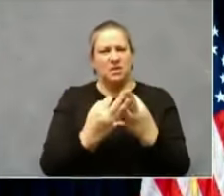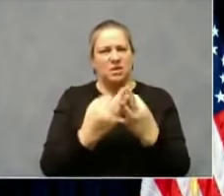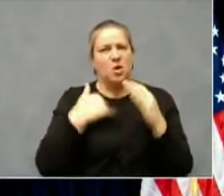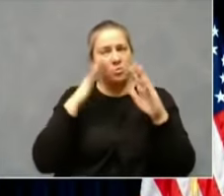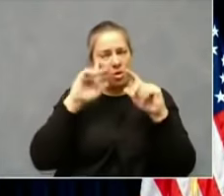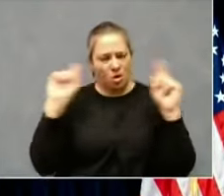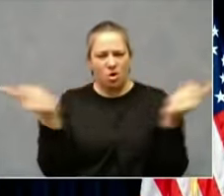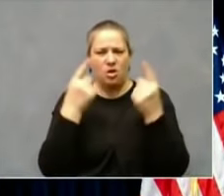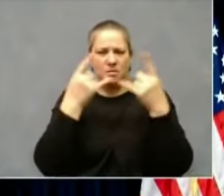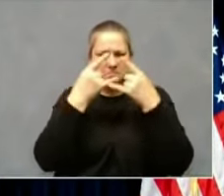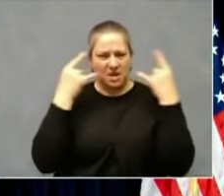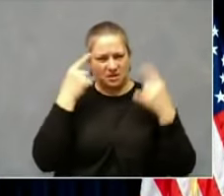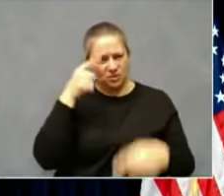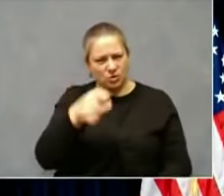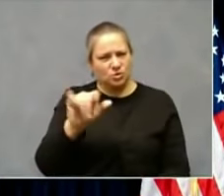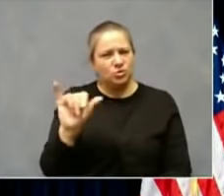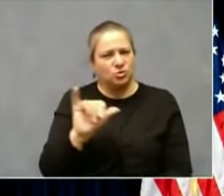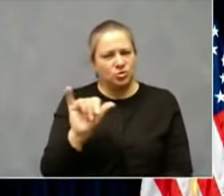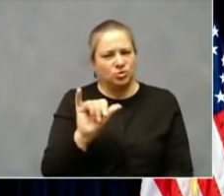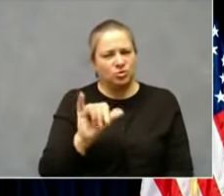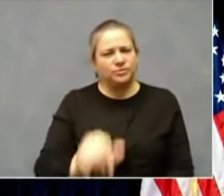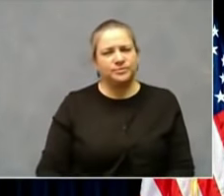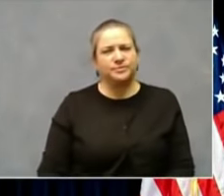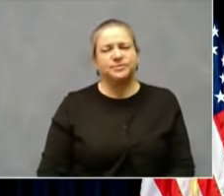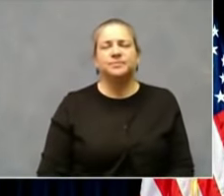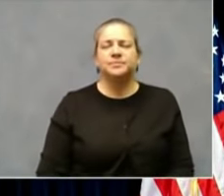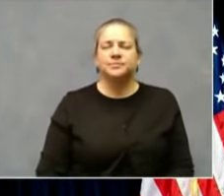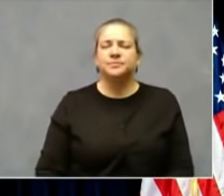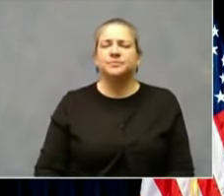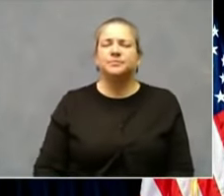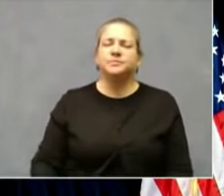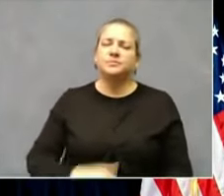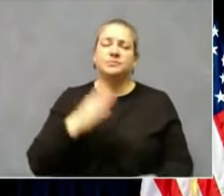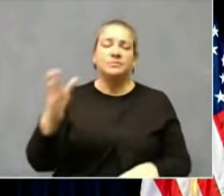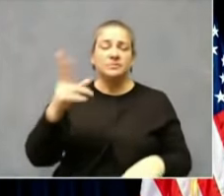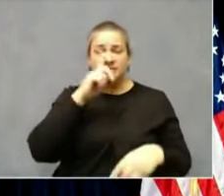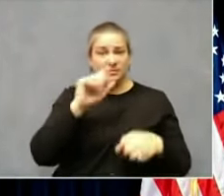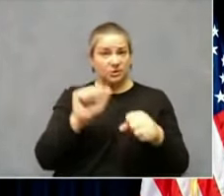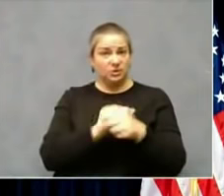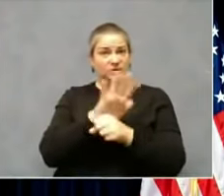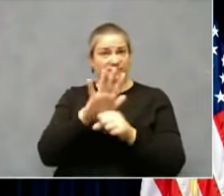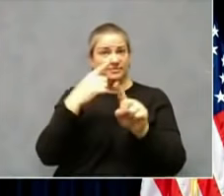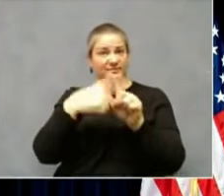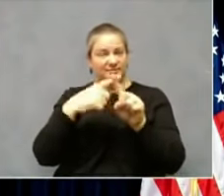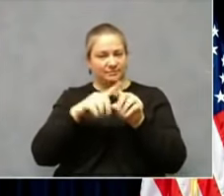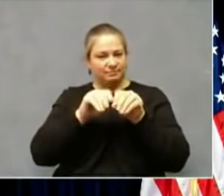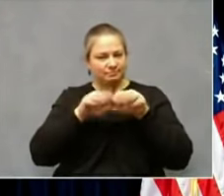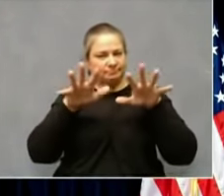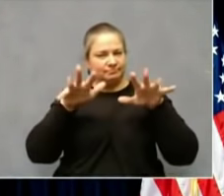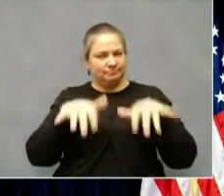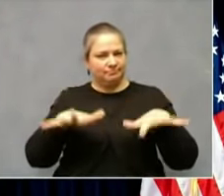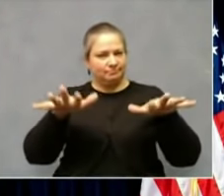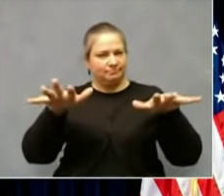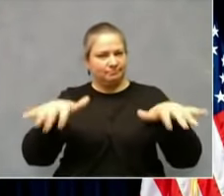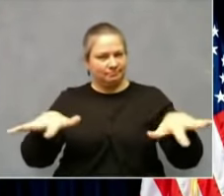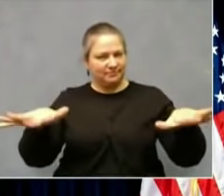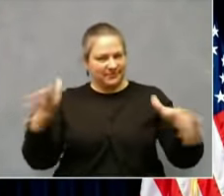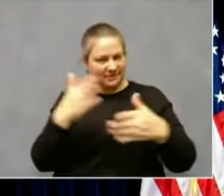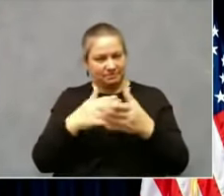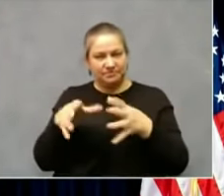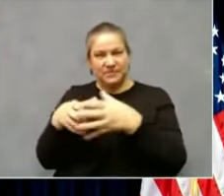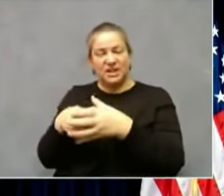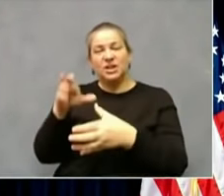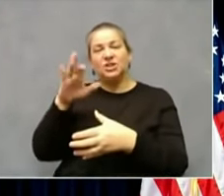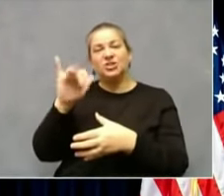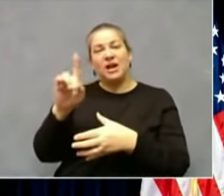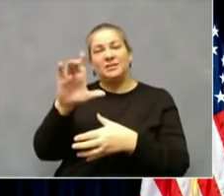We're continuing to see COVID spread in congregate situations in Kentucky child care facilities, 15 new facilities with at